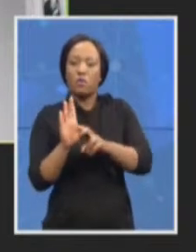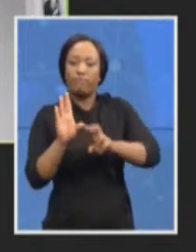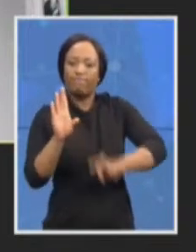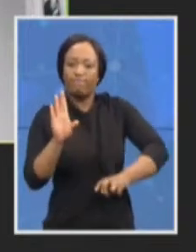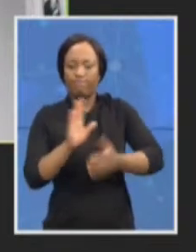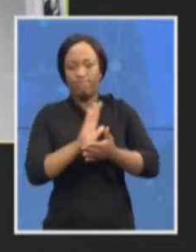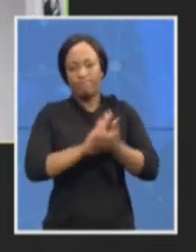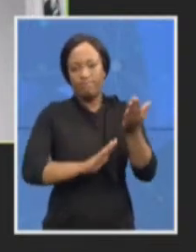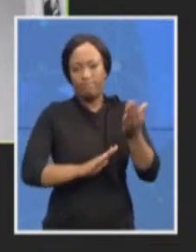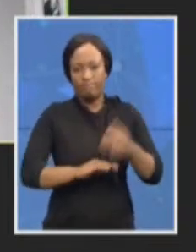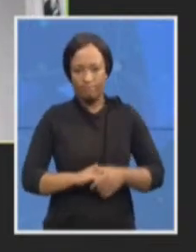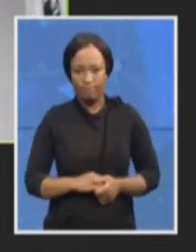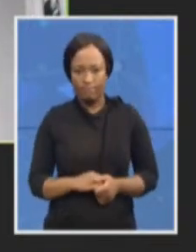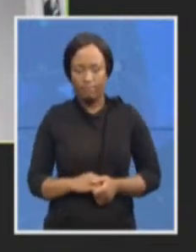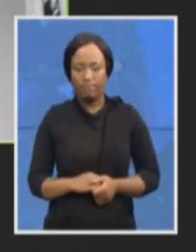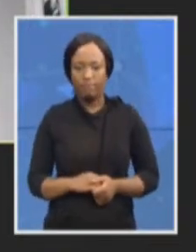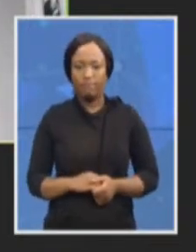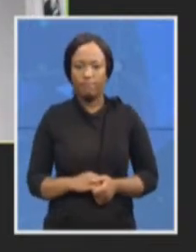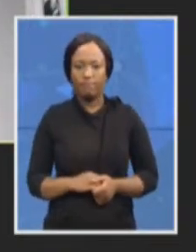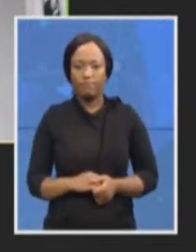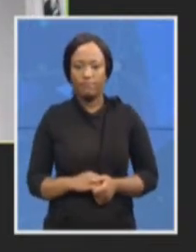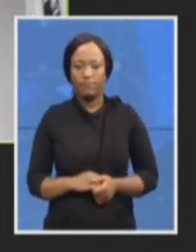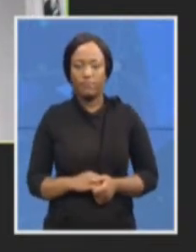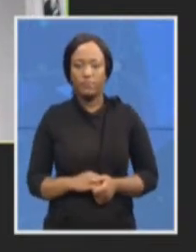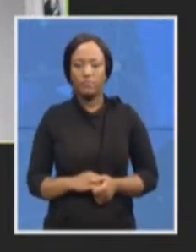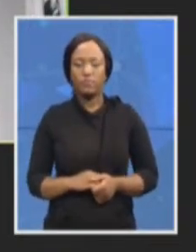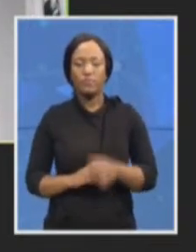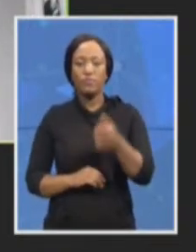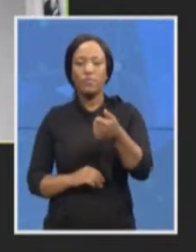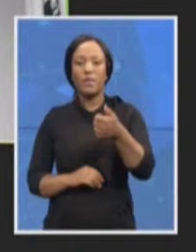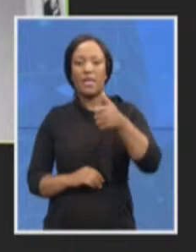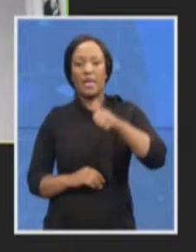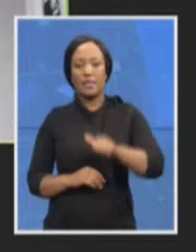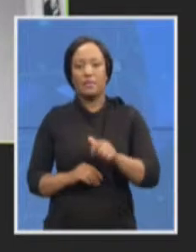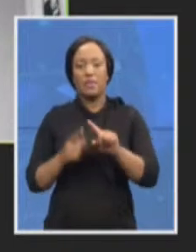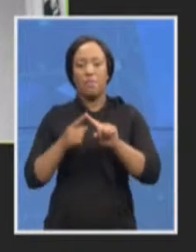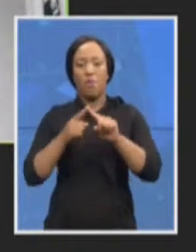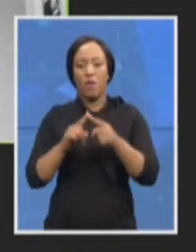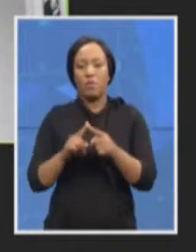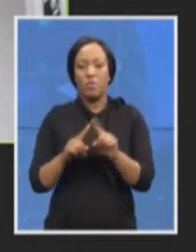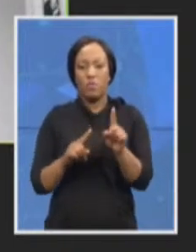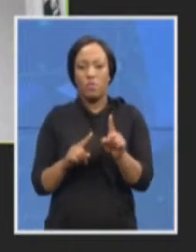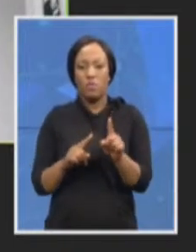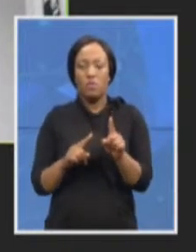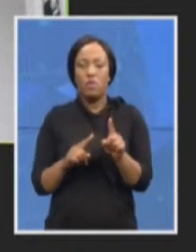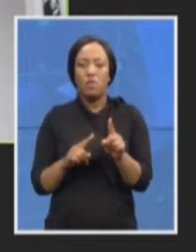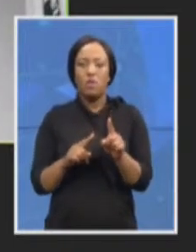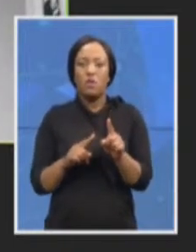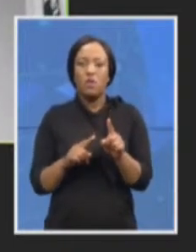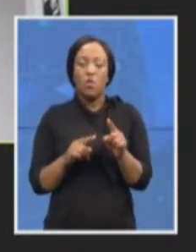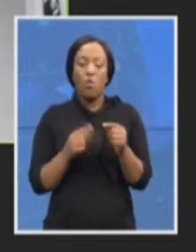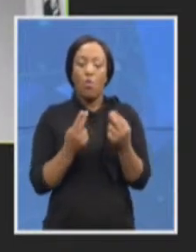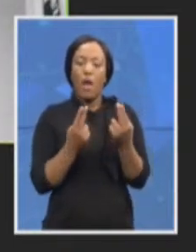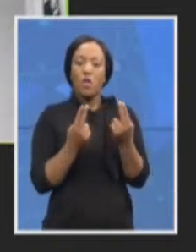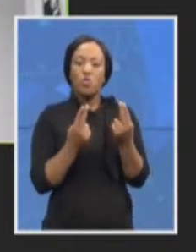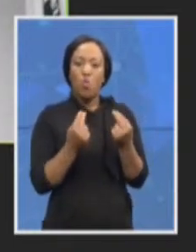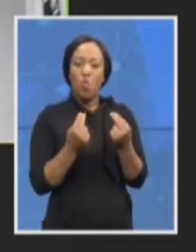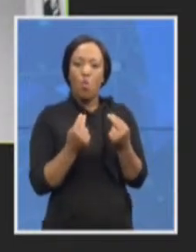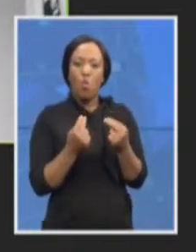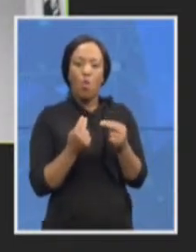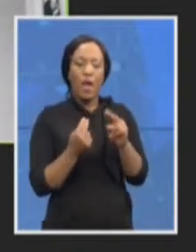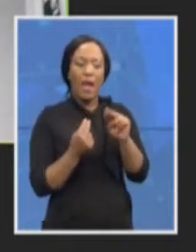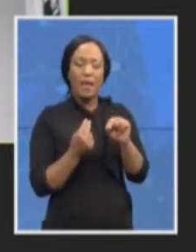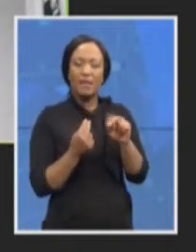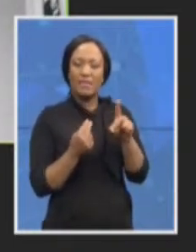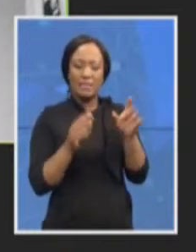The next point is that it takes time to establish a new entity within any organization, especially within government.